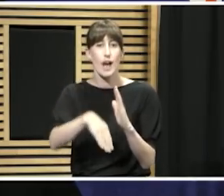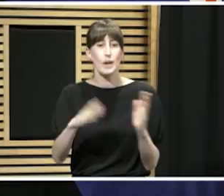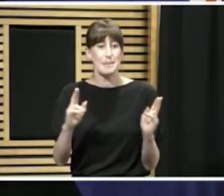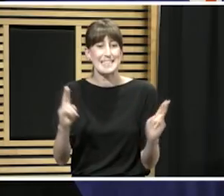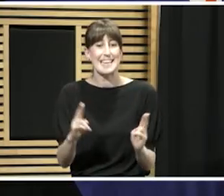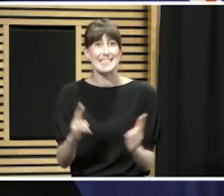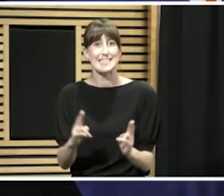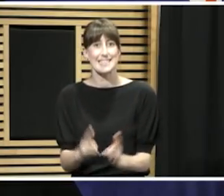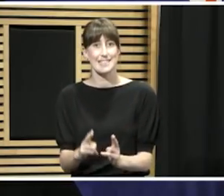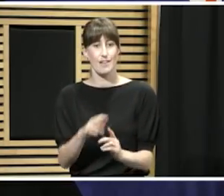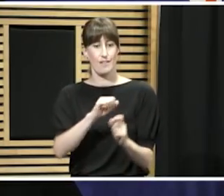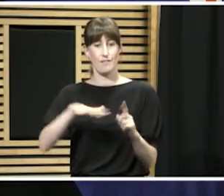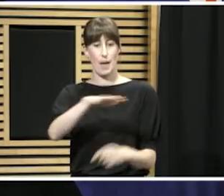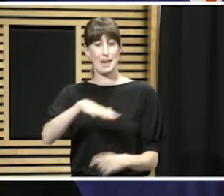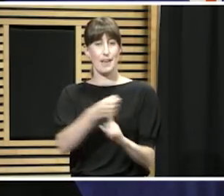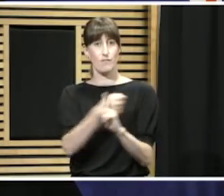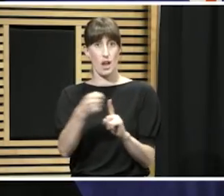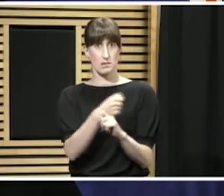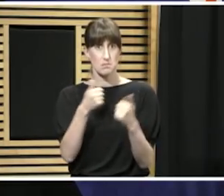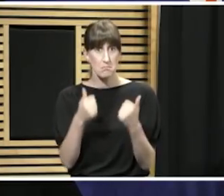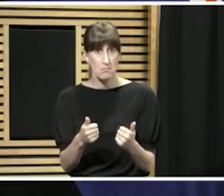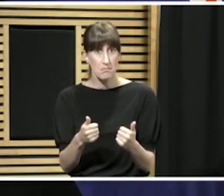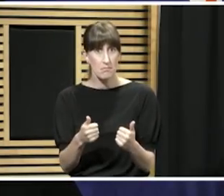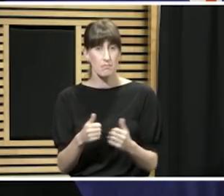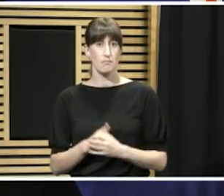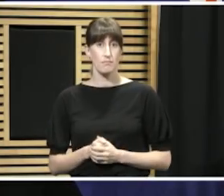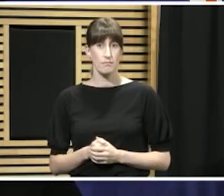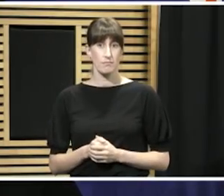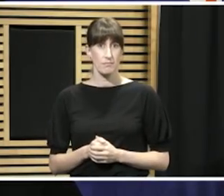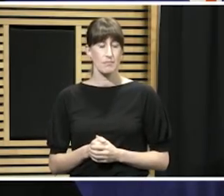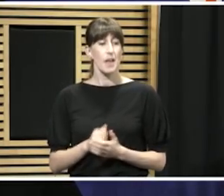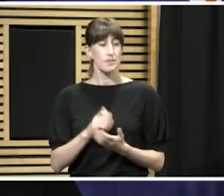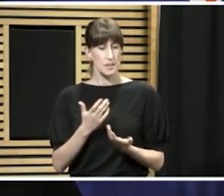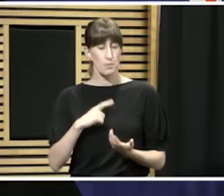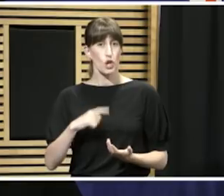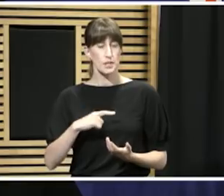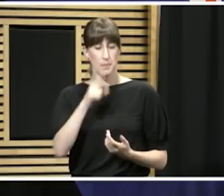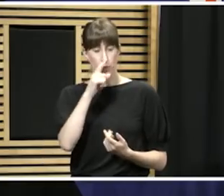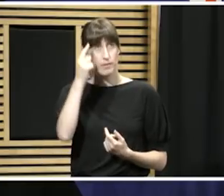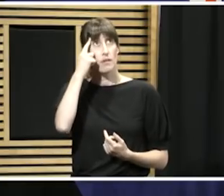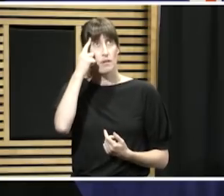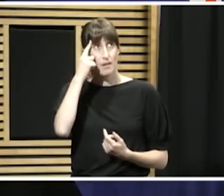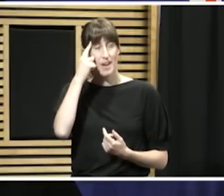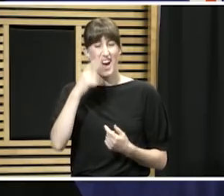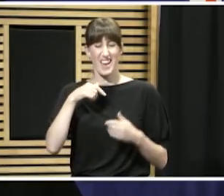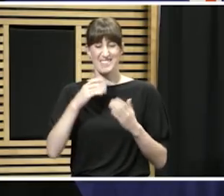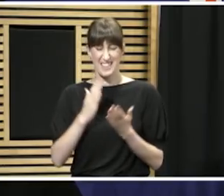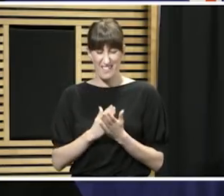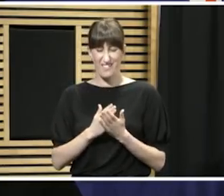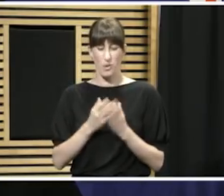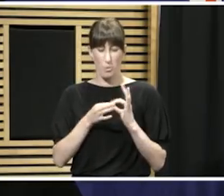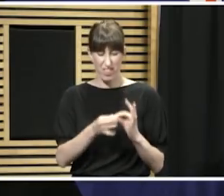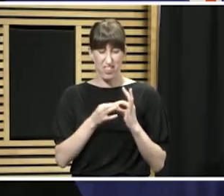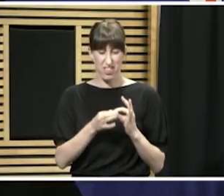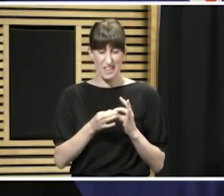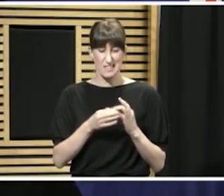I think that goes to the fact that people really do want to respect each other inside the home and know how challenging this will